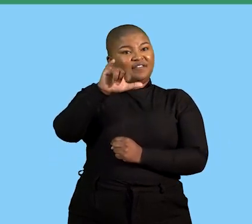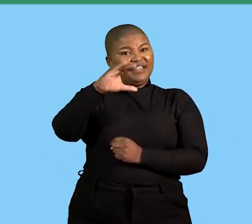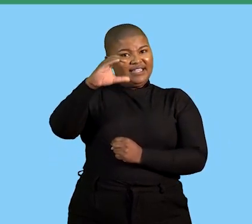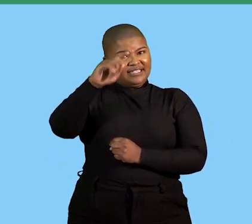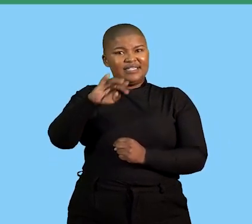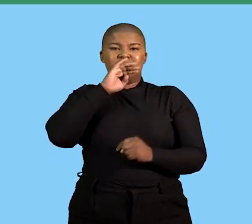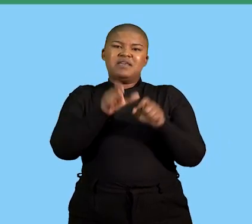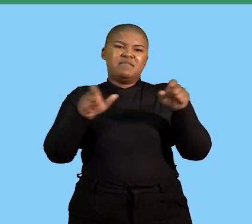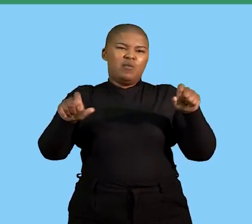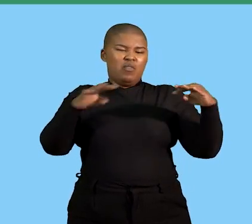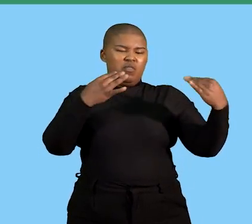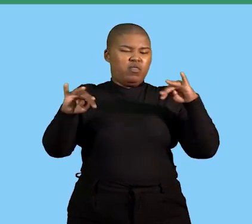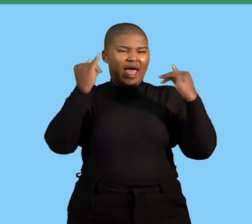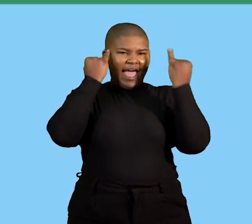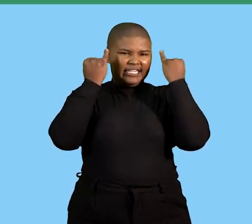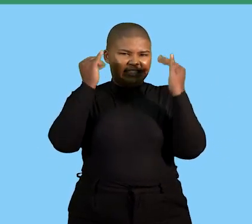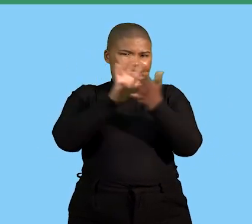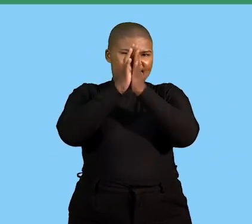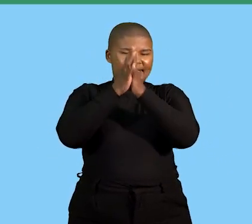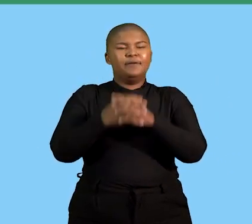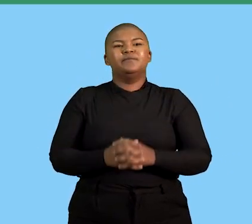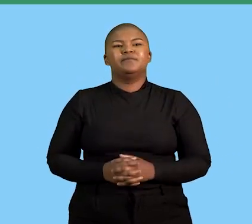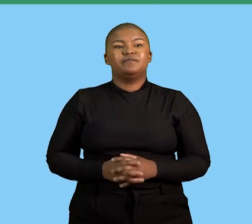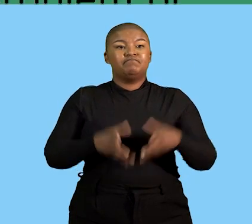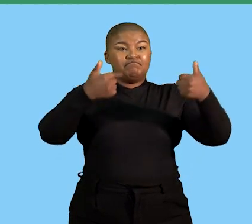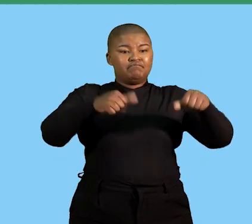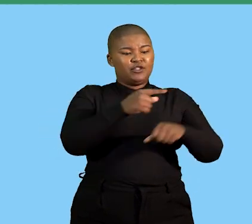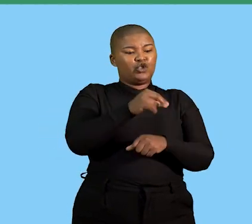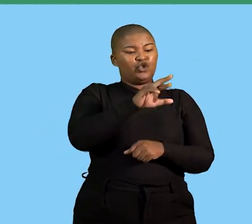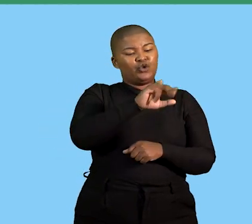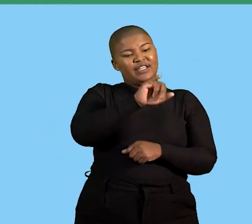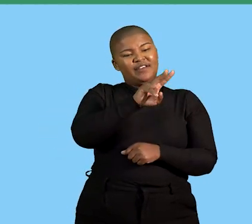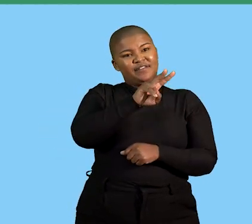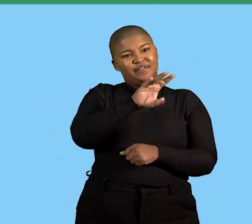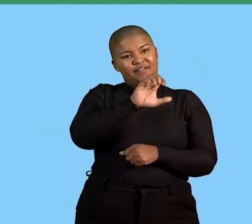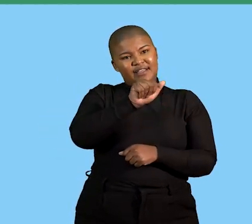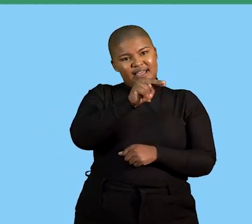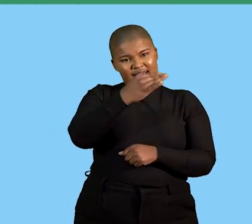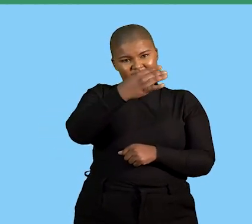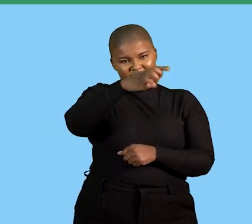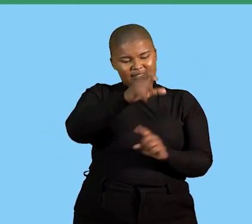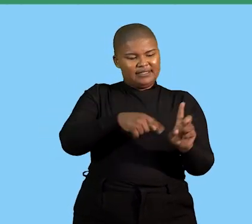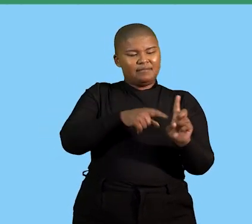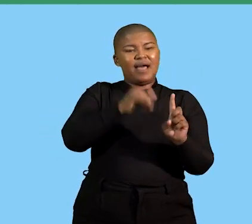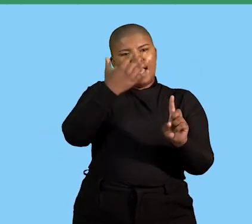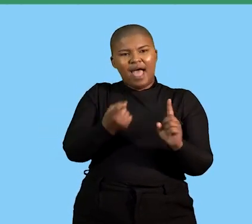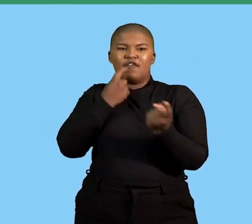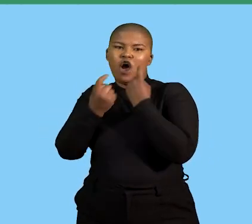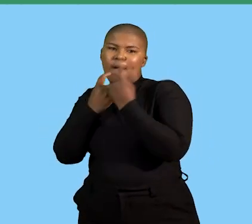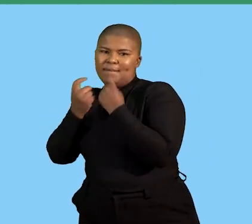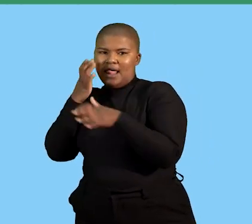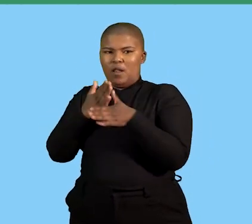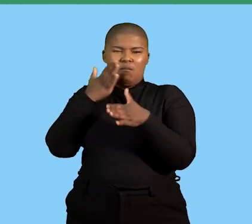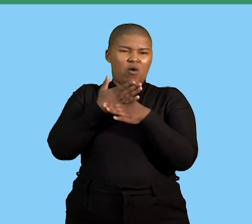refers to a clash of opinions or ideas in the workplace we also had the term grievance which is when an employee has a